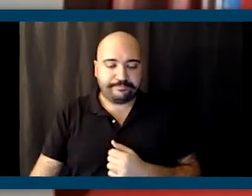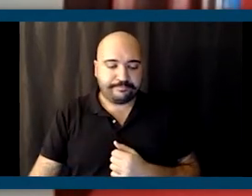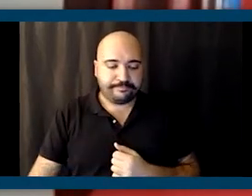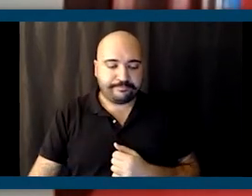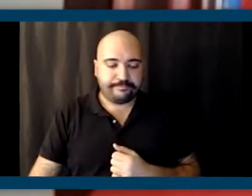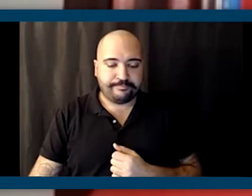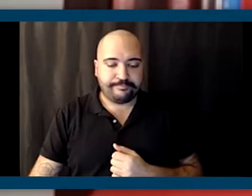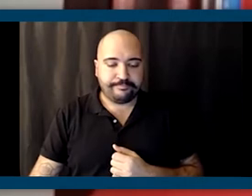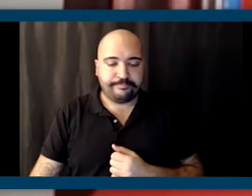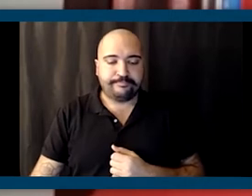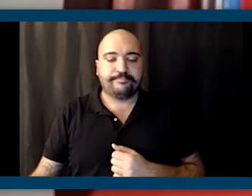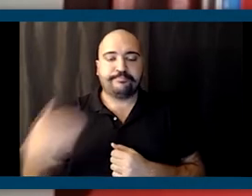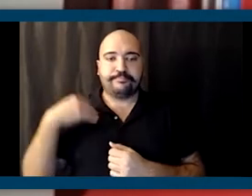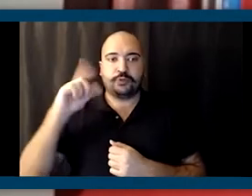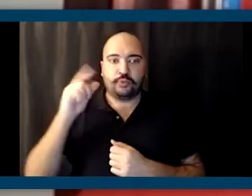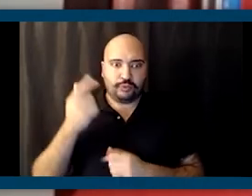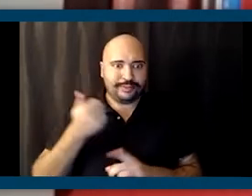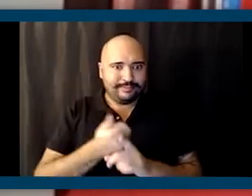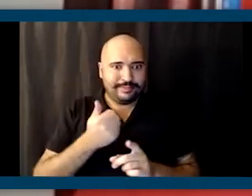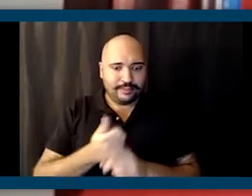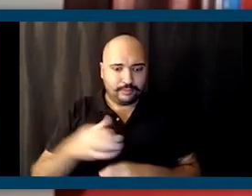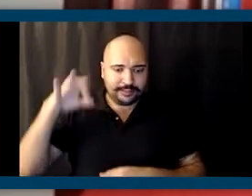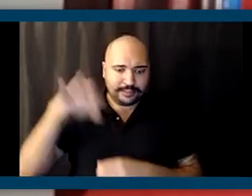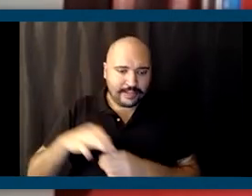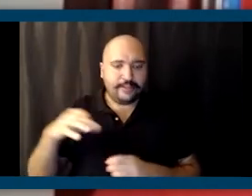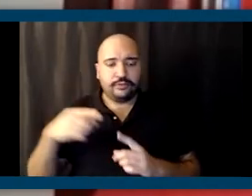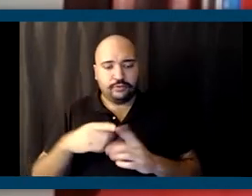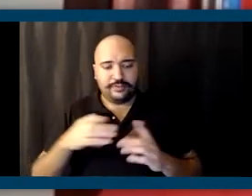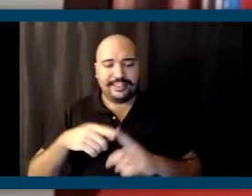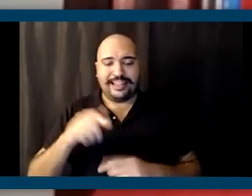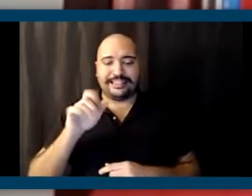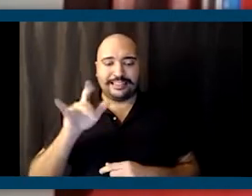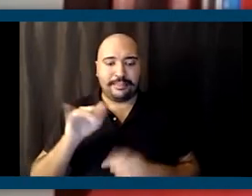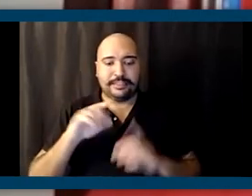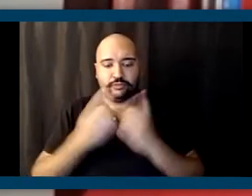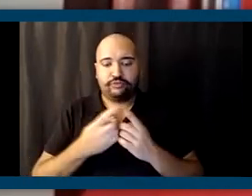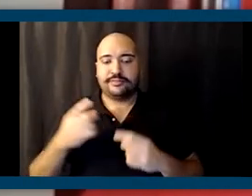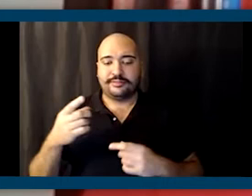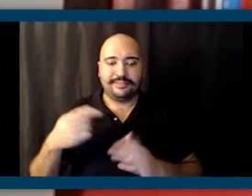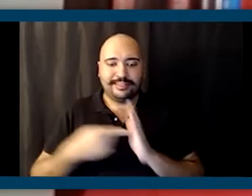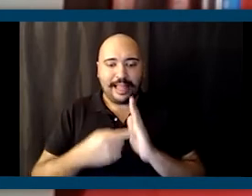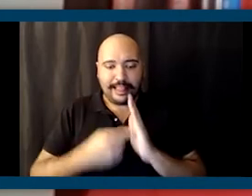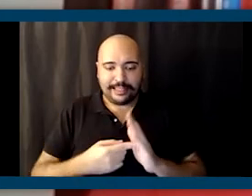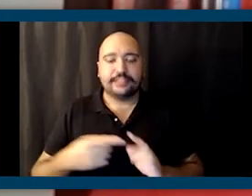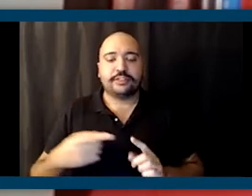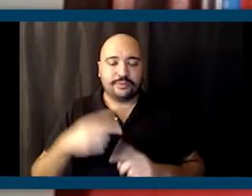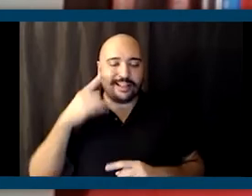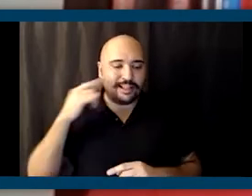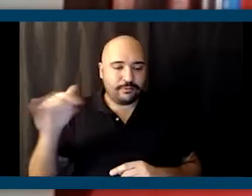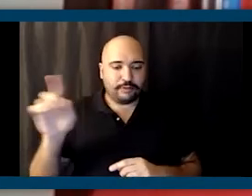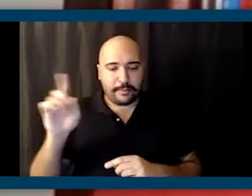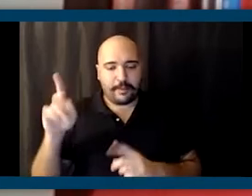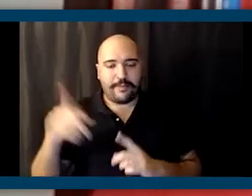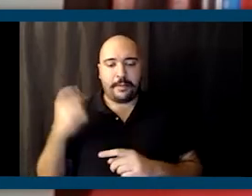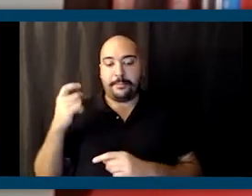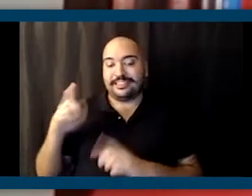Nickens was elected to serve as an assembly district delegate to the California Democratic Party from Assembly District 18,